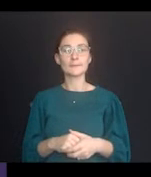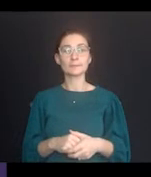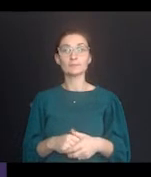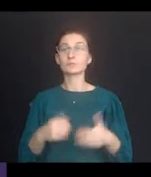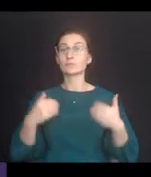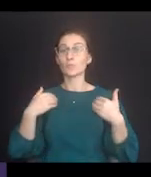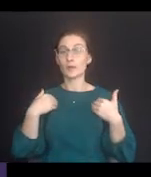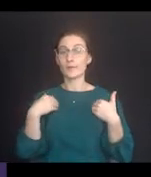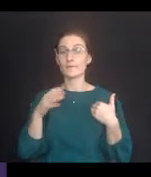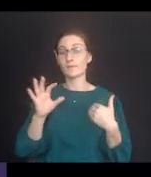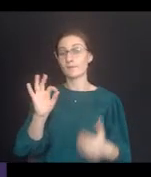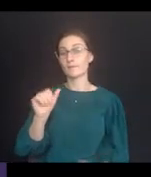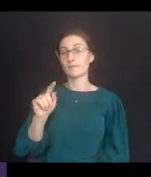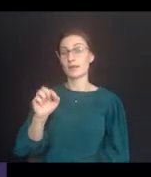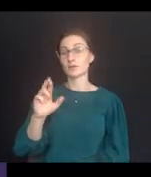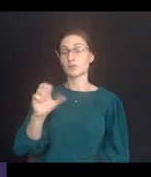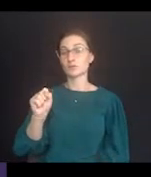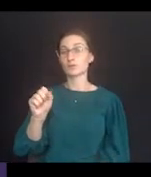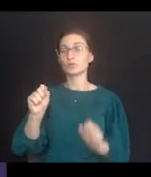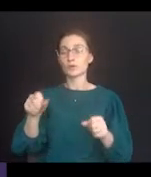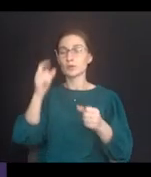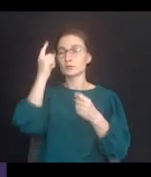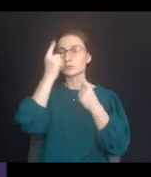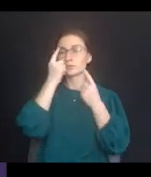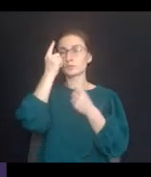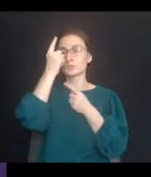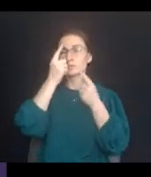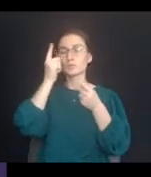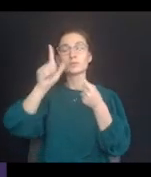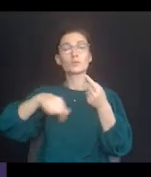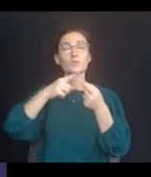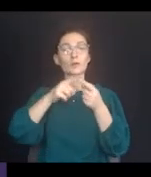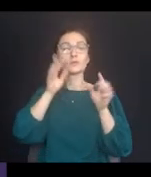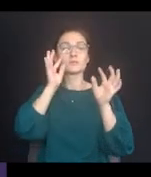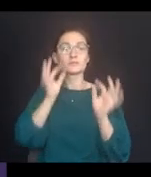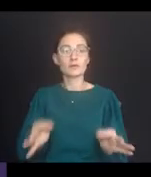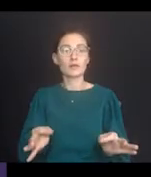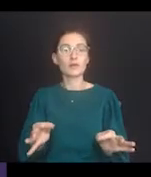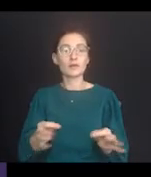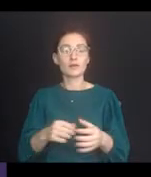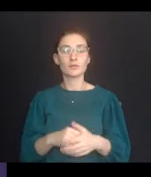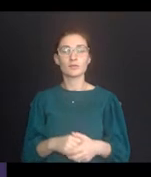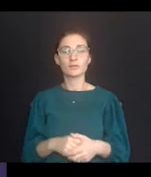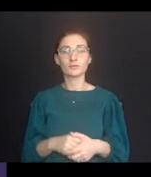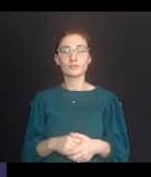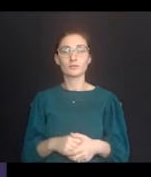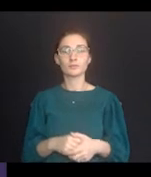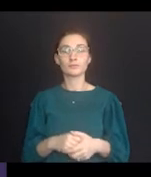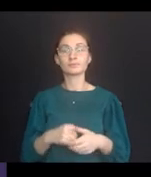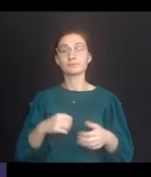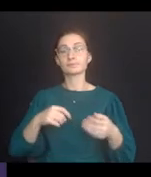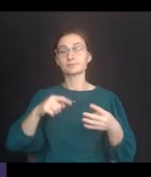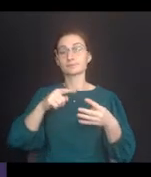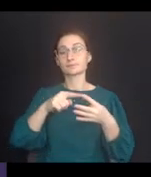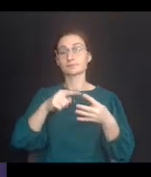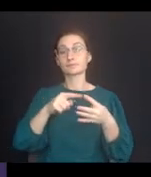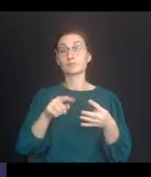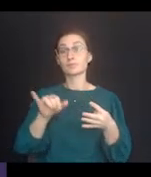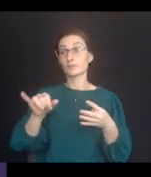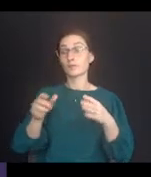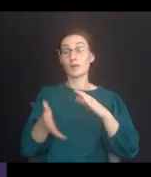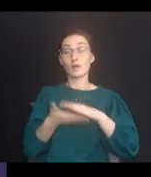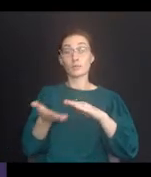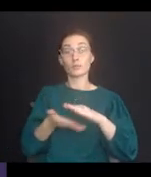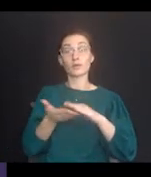So there are factors that are considered for this determination, which include whether the